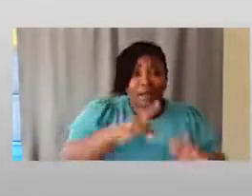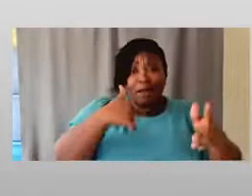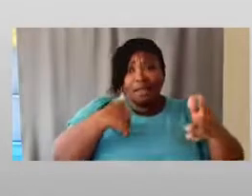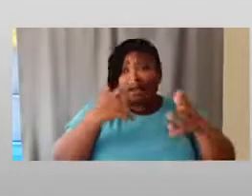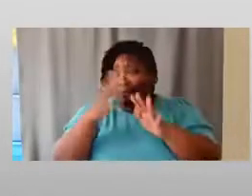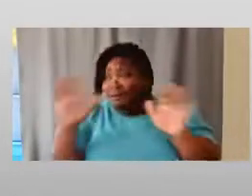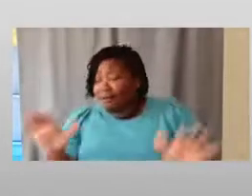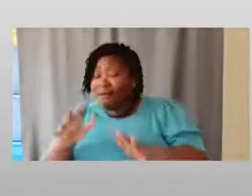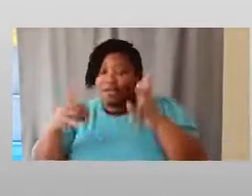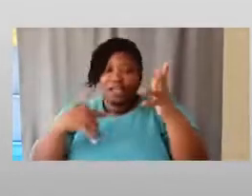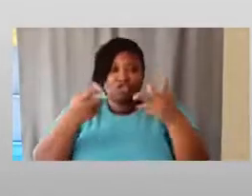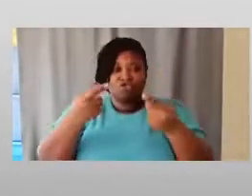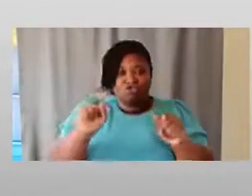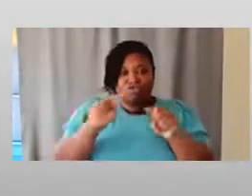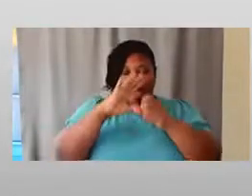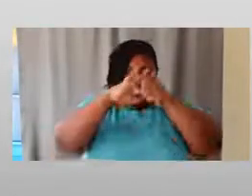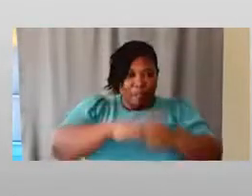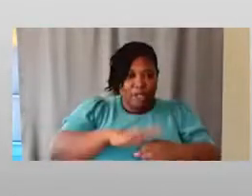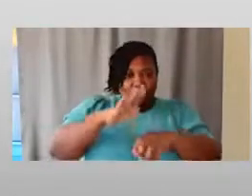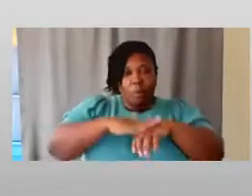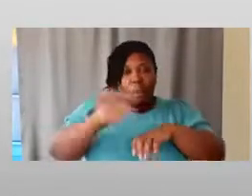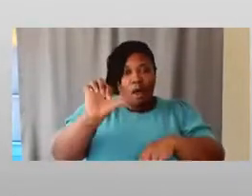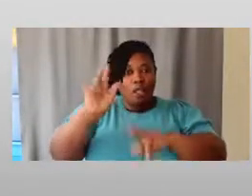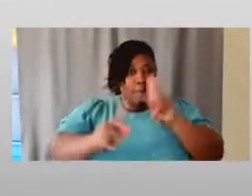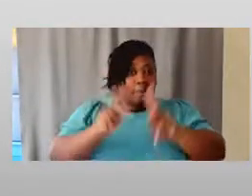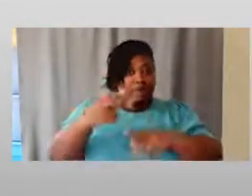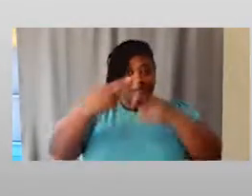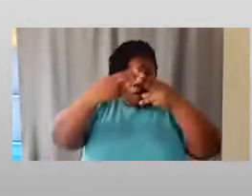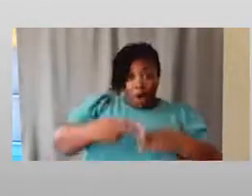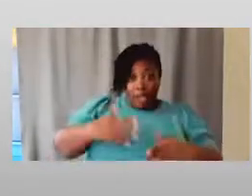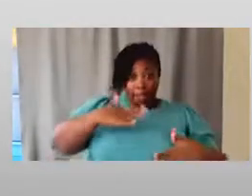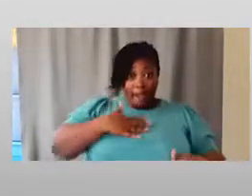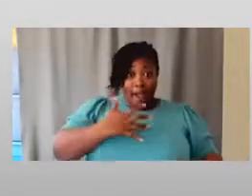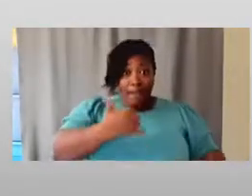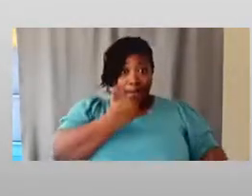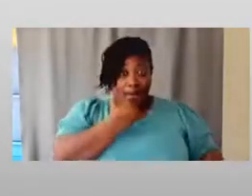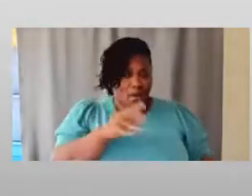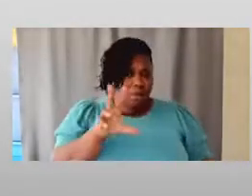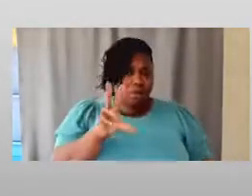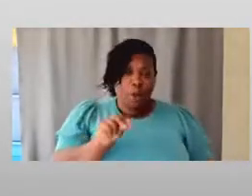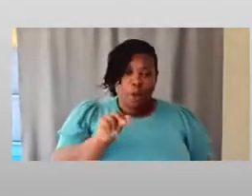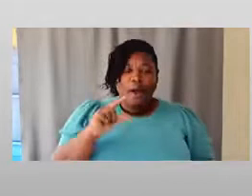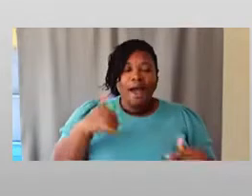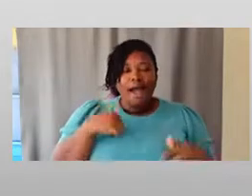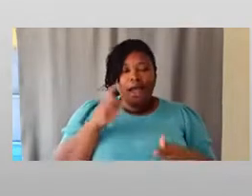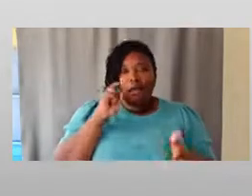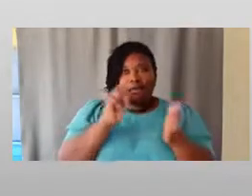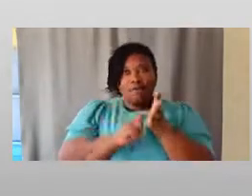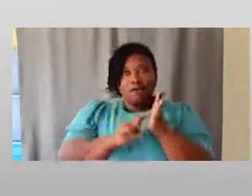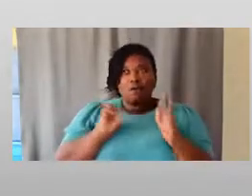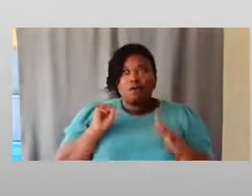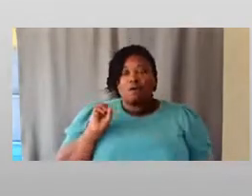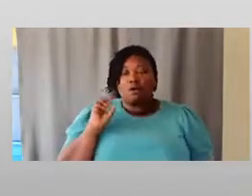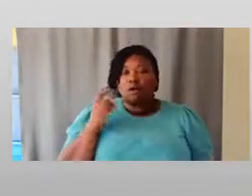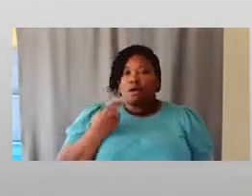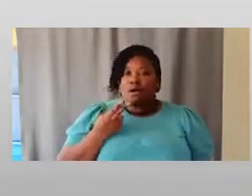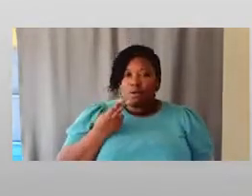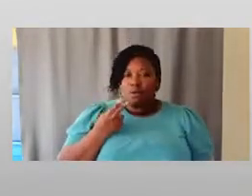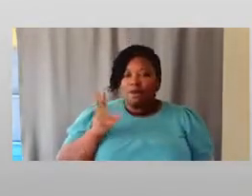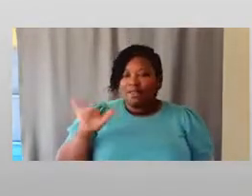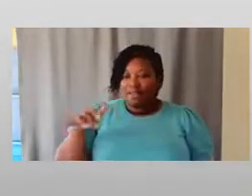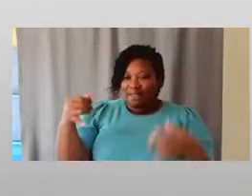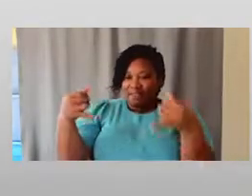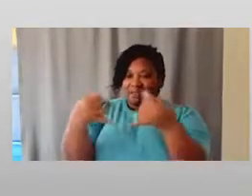put the pressure and the blame on other people for calling out my faults, I just realized, oh, that's a boundary.